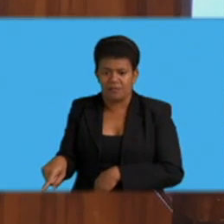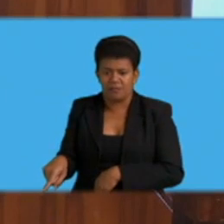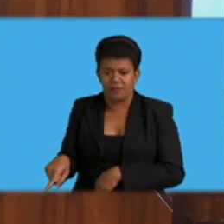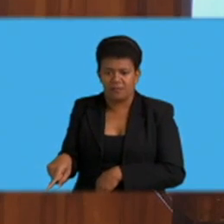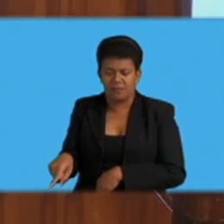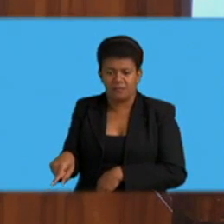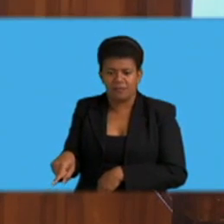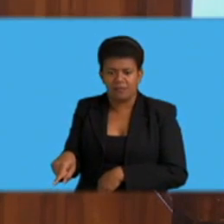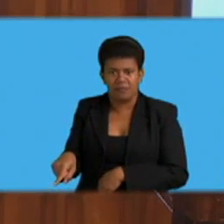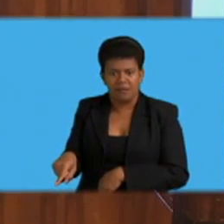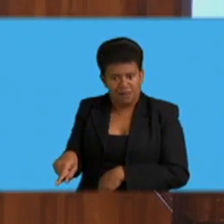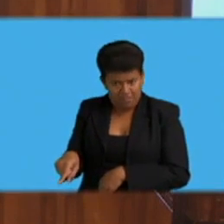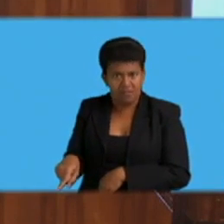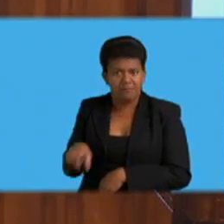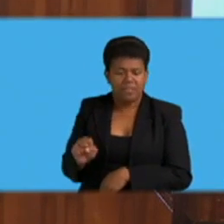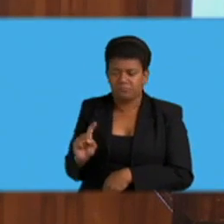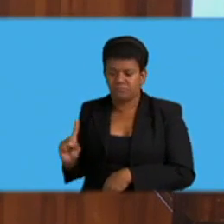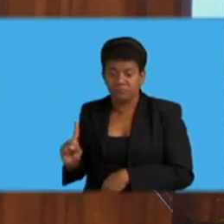24 hours.